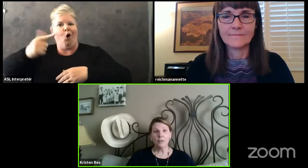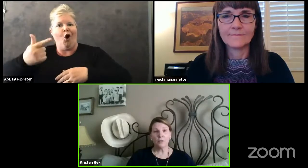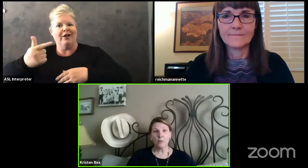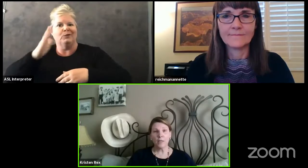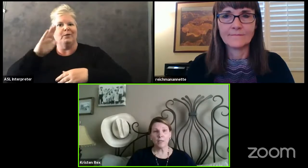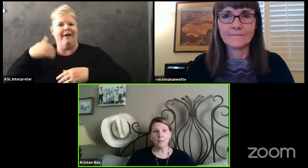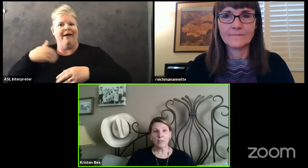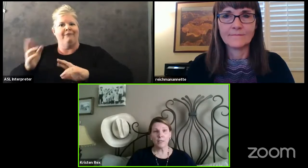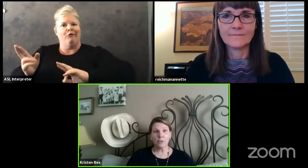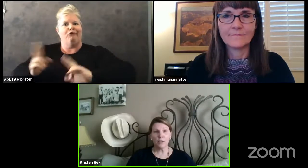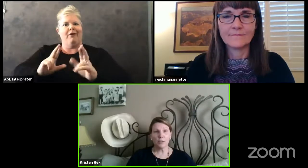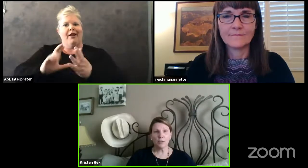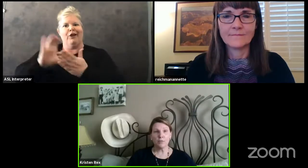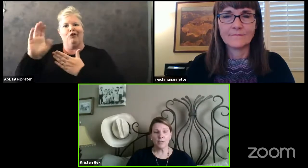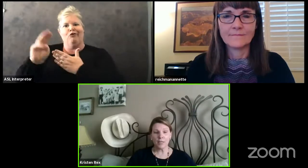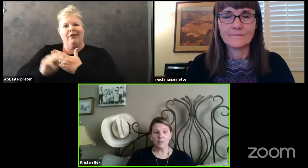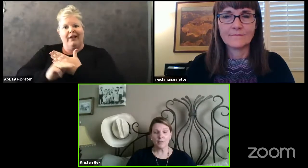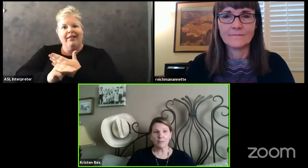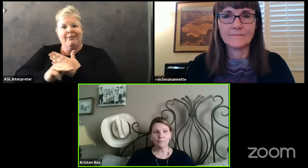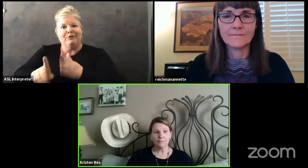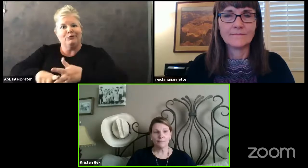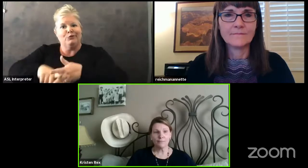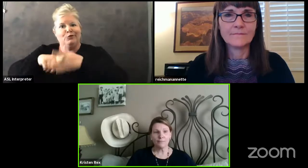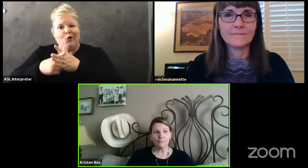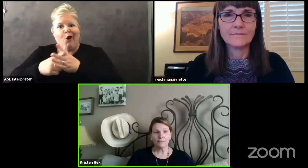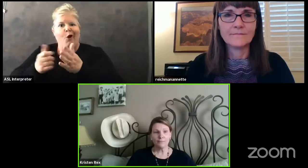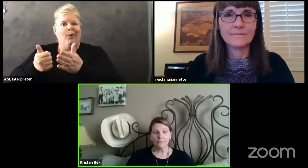curriculum adoption of science